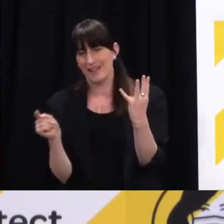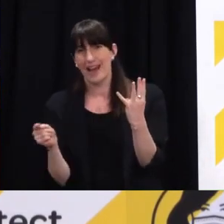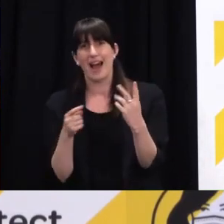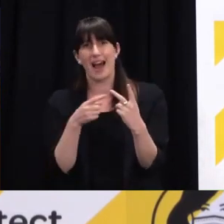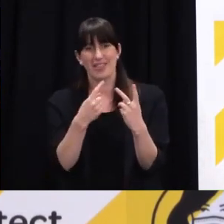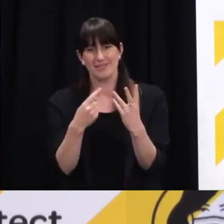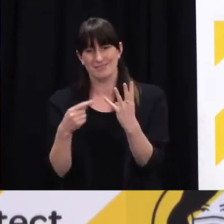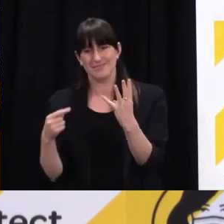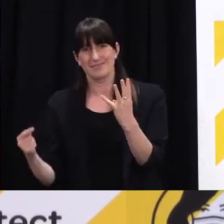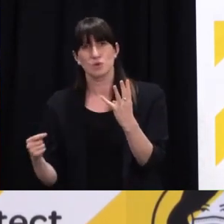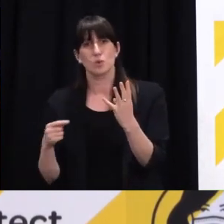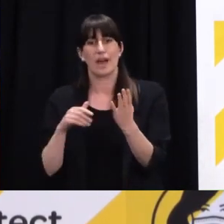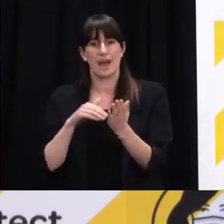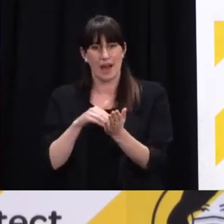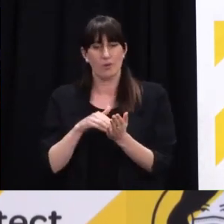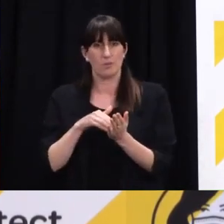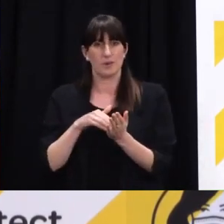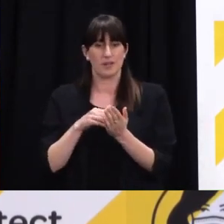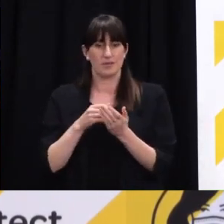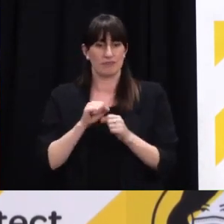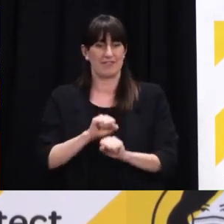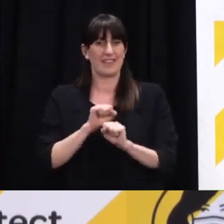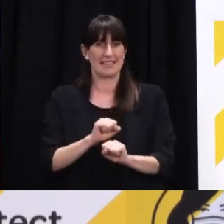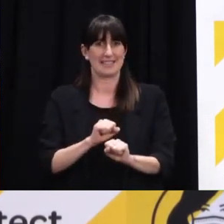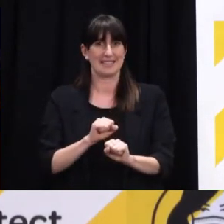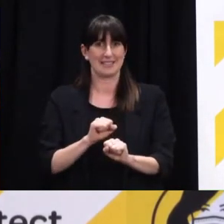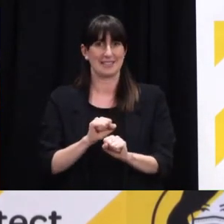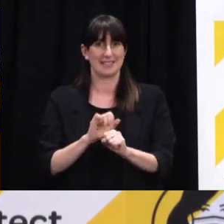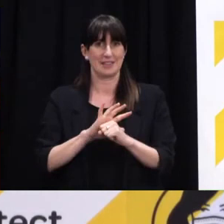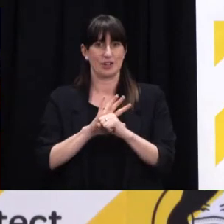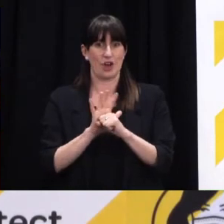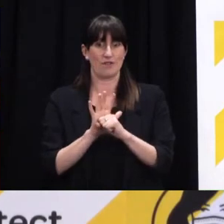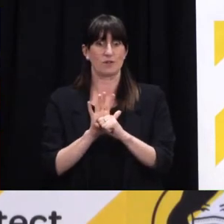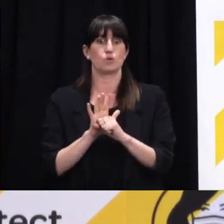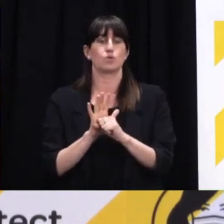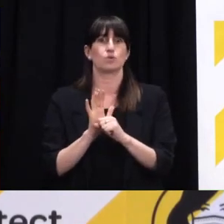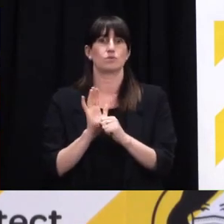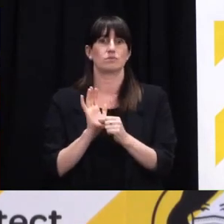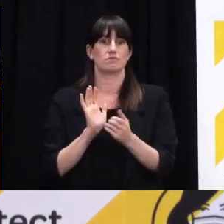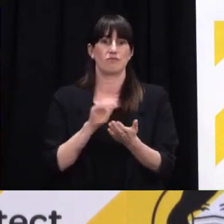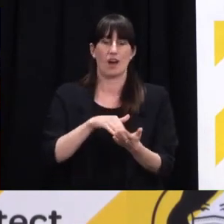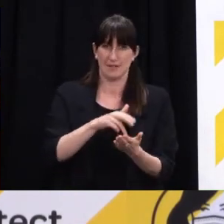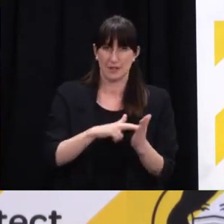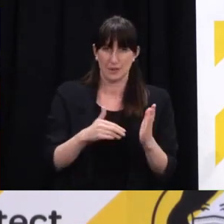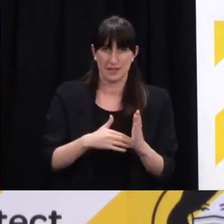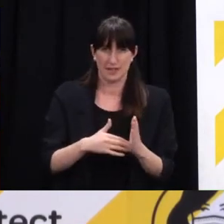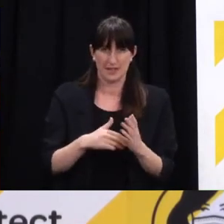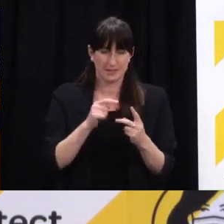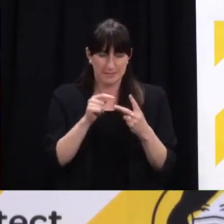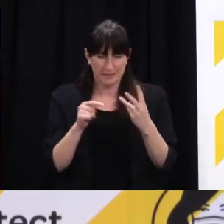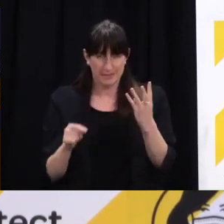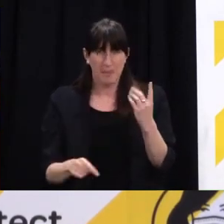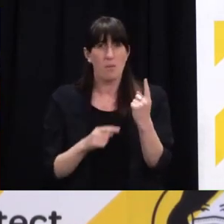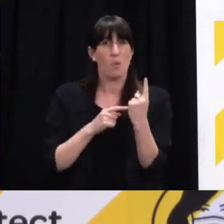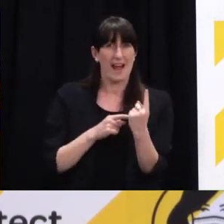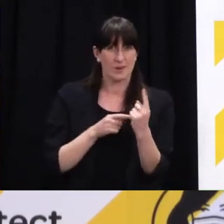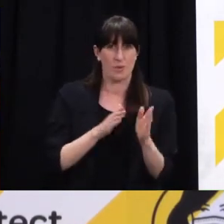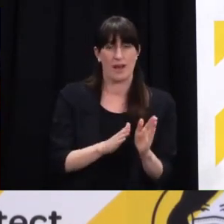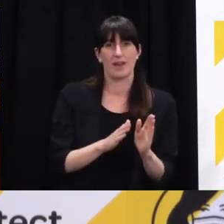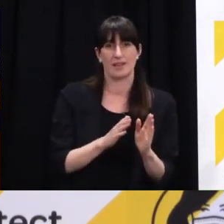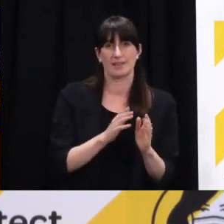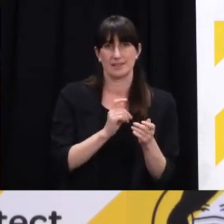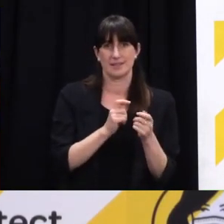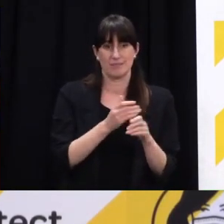help reduce the likelihood that there will be an incursion across the border. And in fact, when we evaluated earlier on in the year,